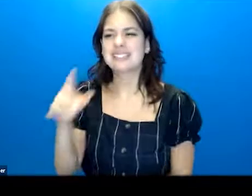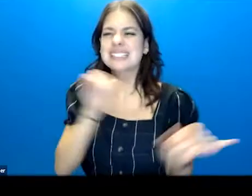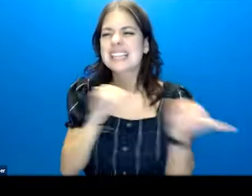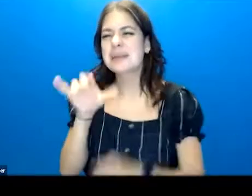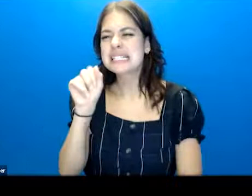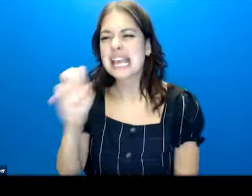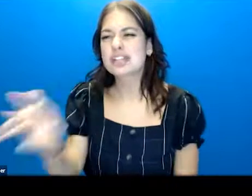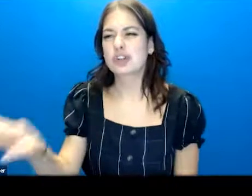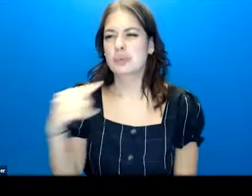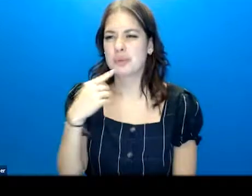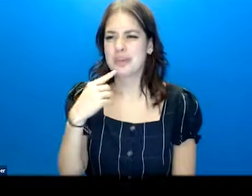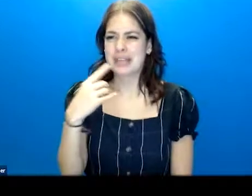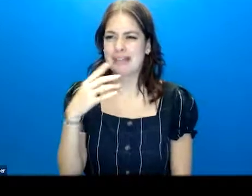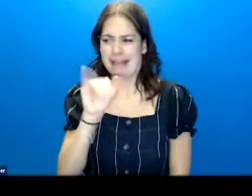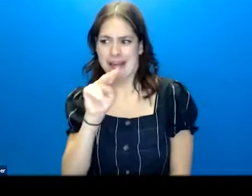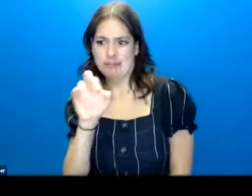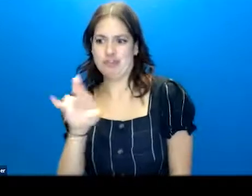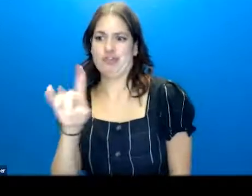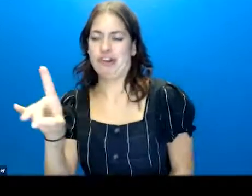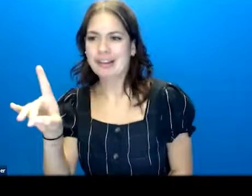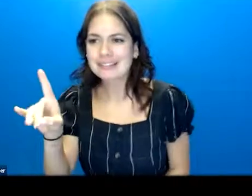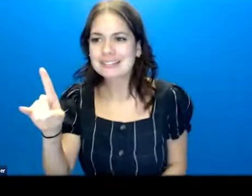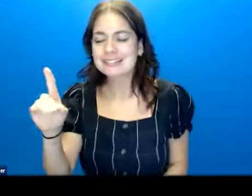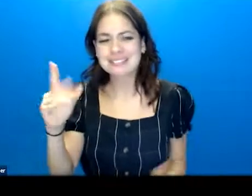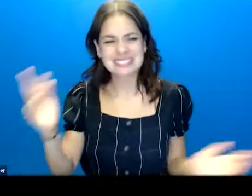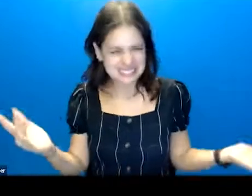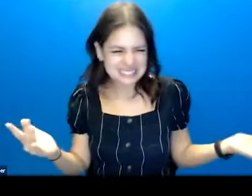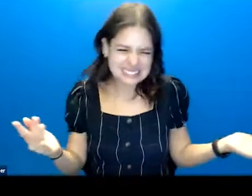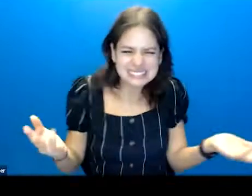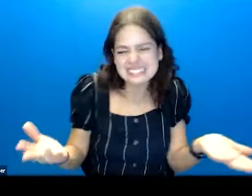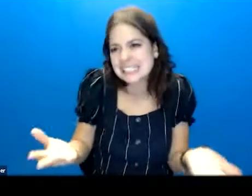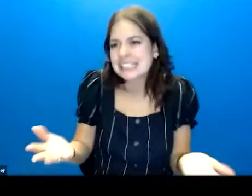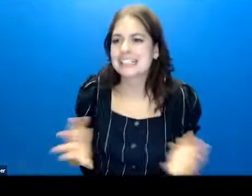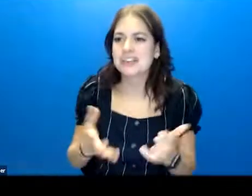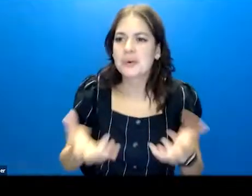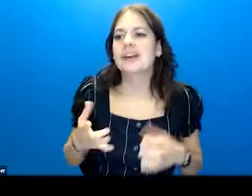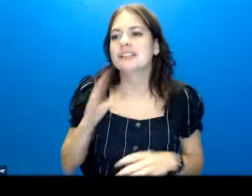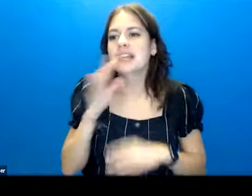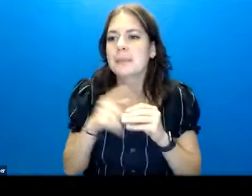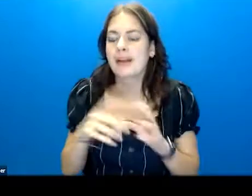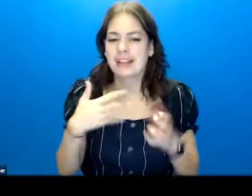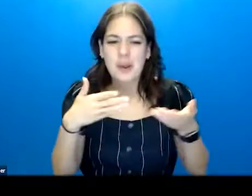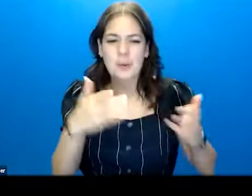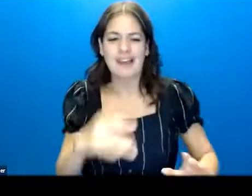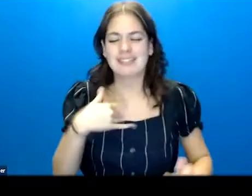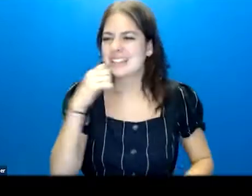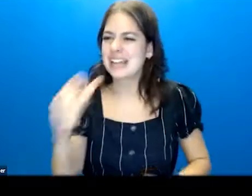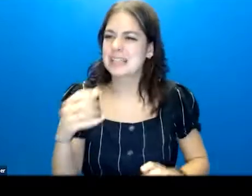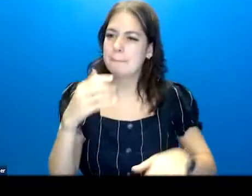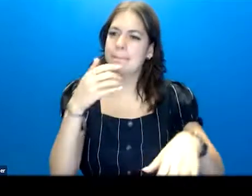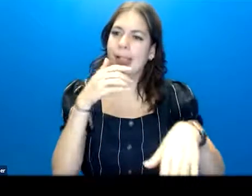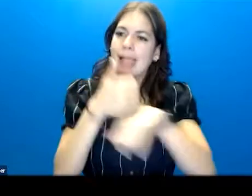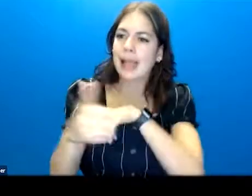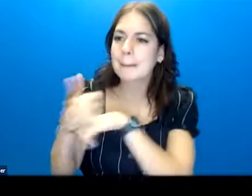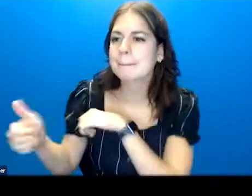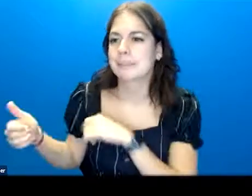We don't say they cancered. They, you know, we really want to talk about it in a way that doesn't blame the